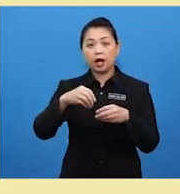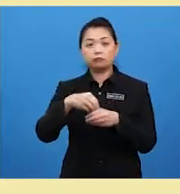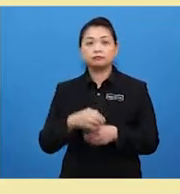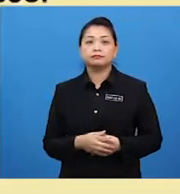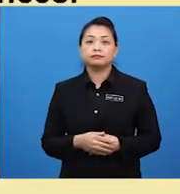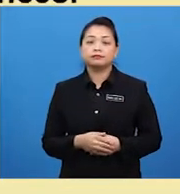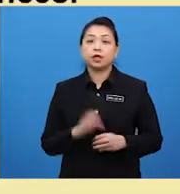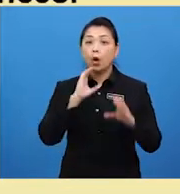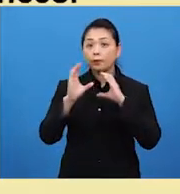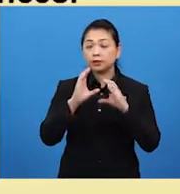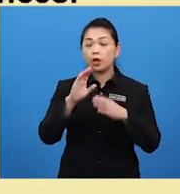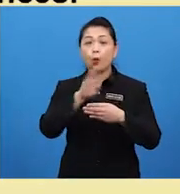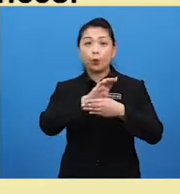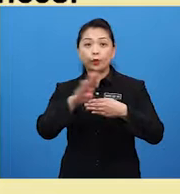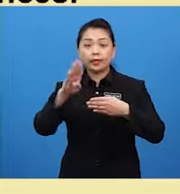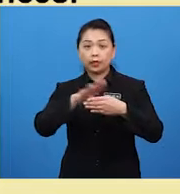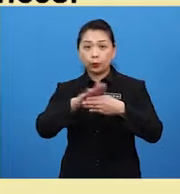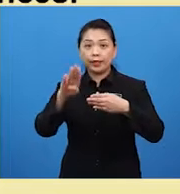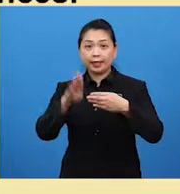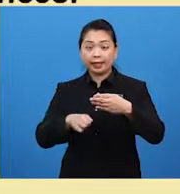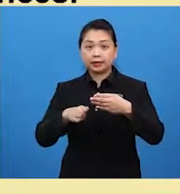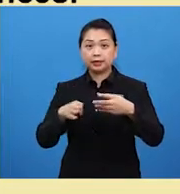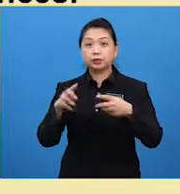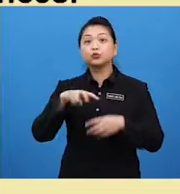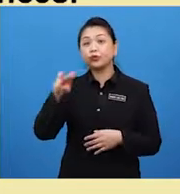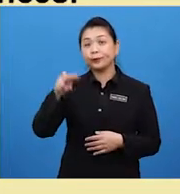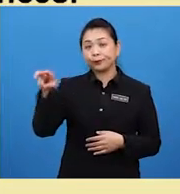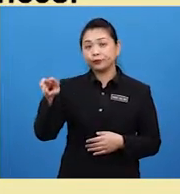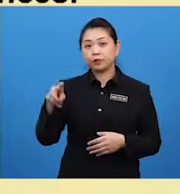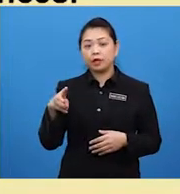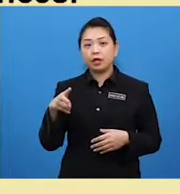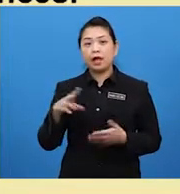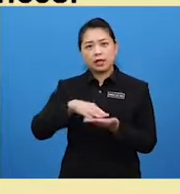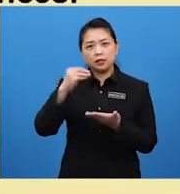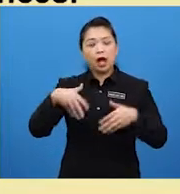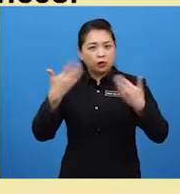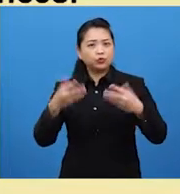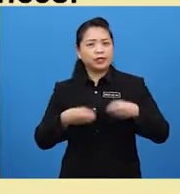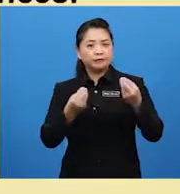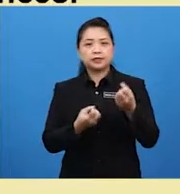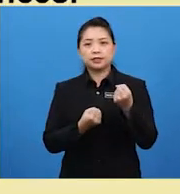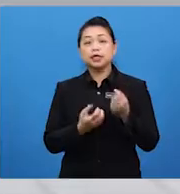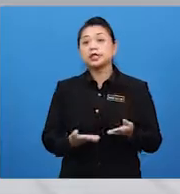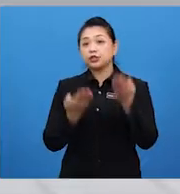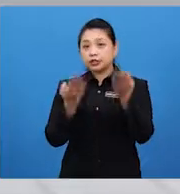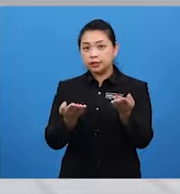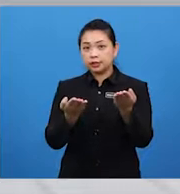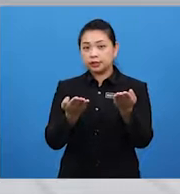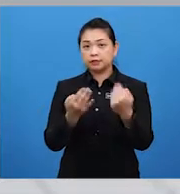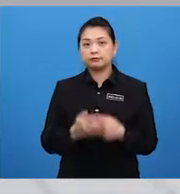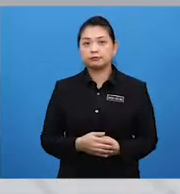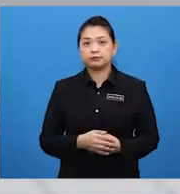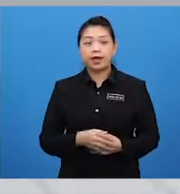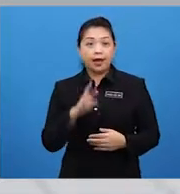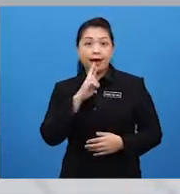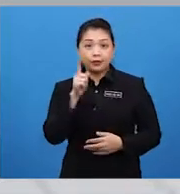And learn how to give suggestions and state your preferences. Are you ready?